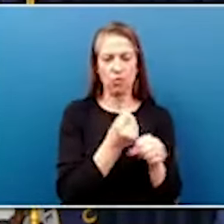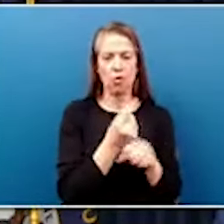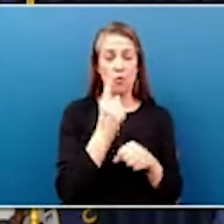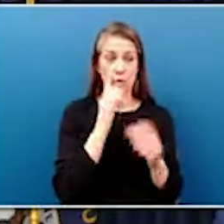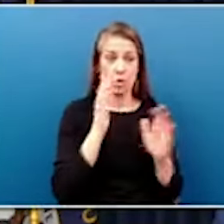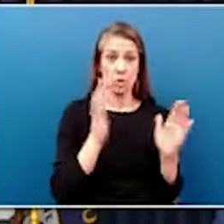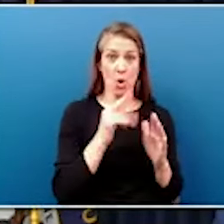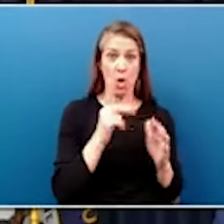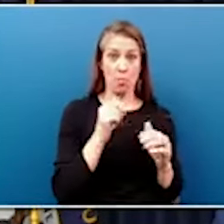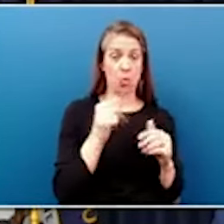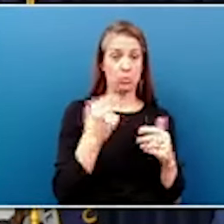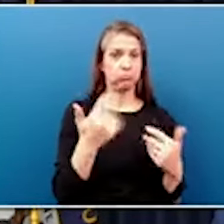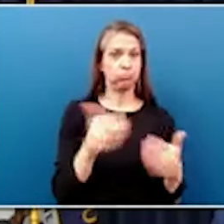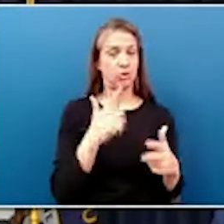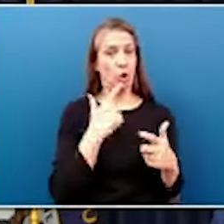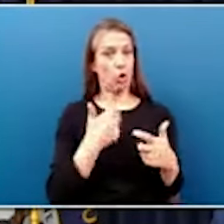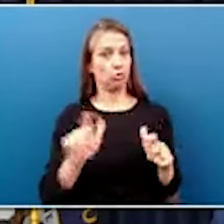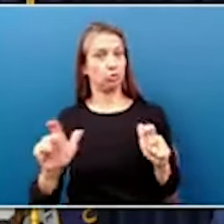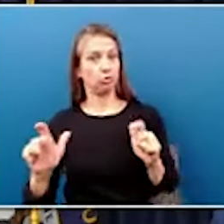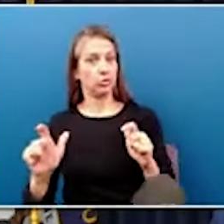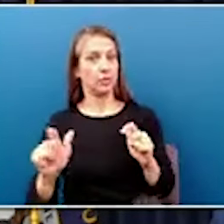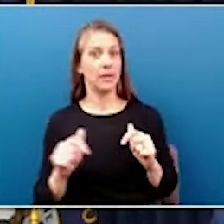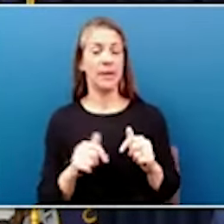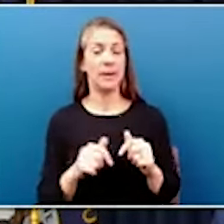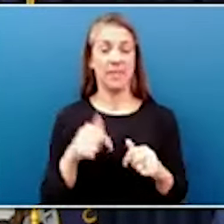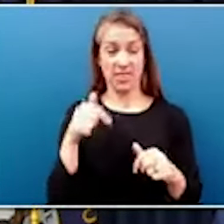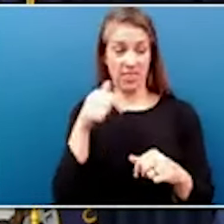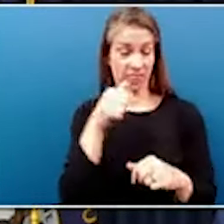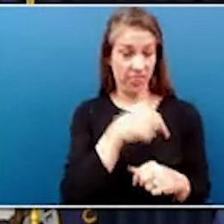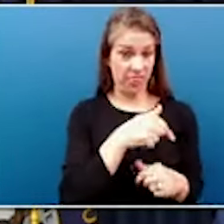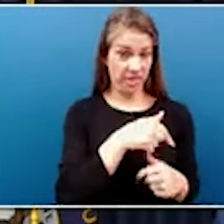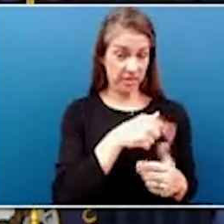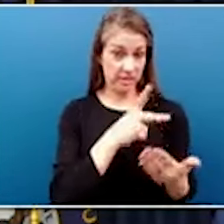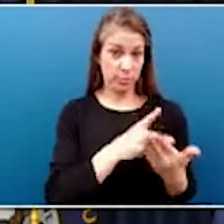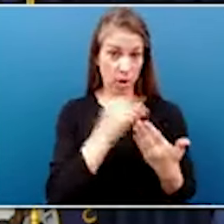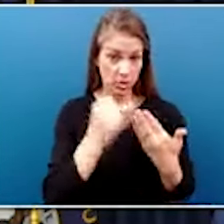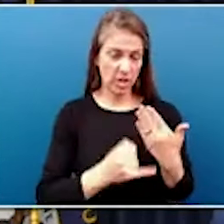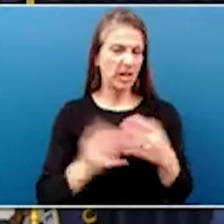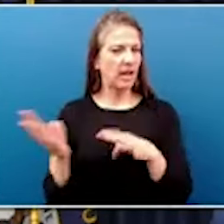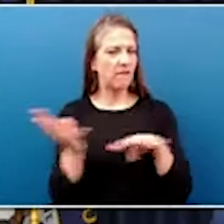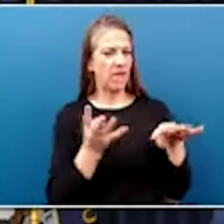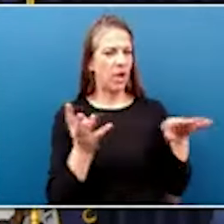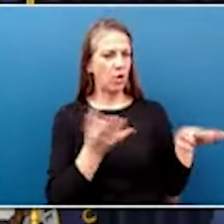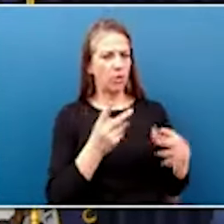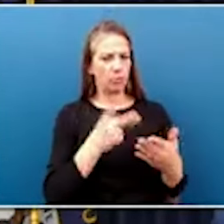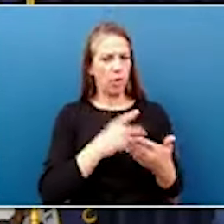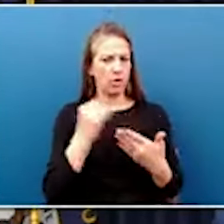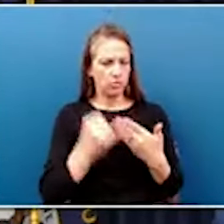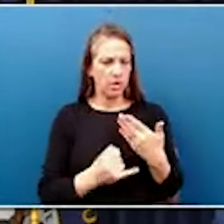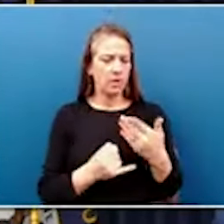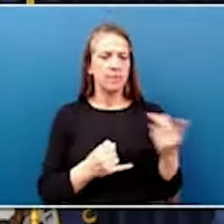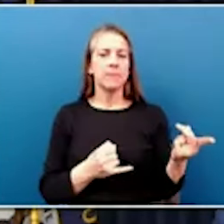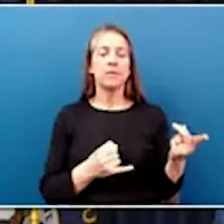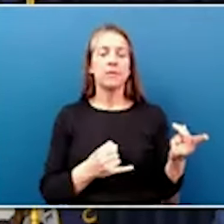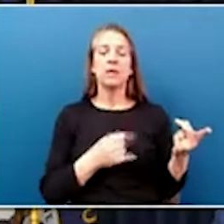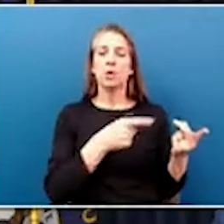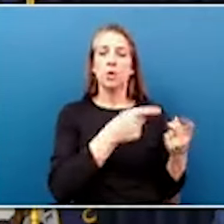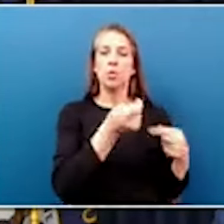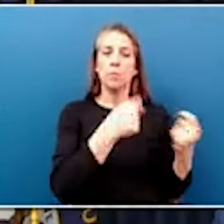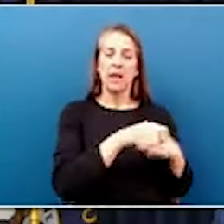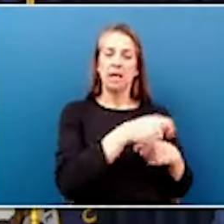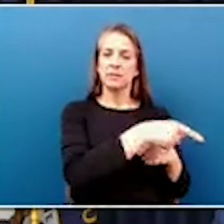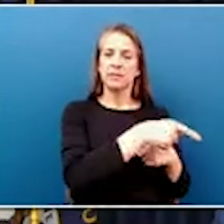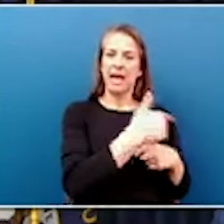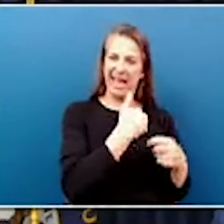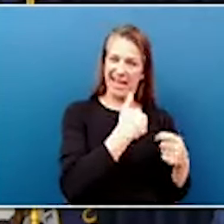it's pretty large. This particular project, the conveyor project, is replacing a conveyor that was